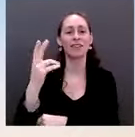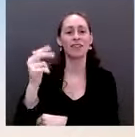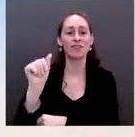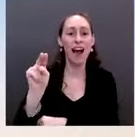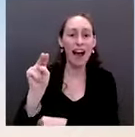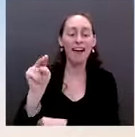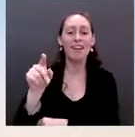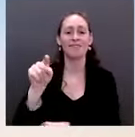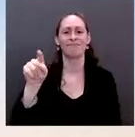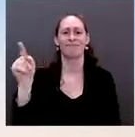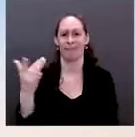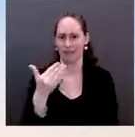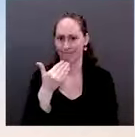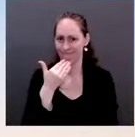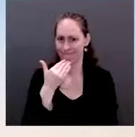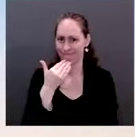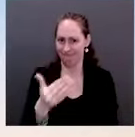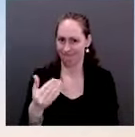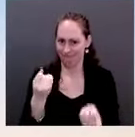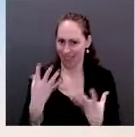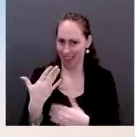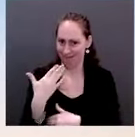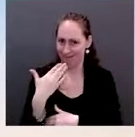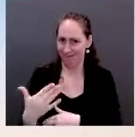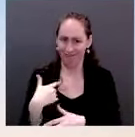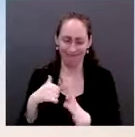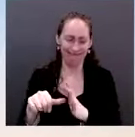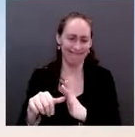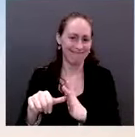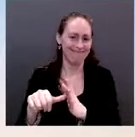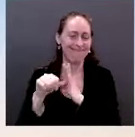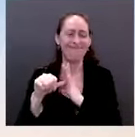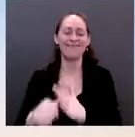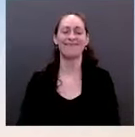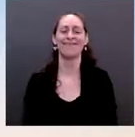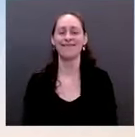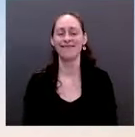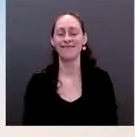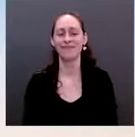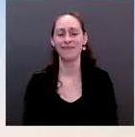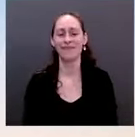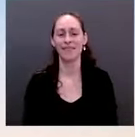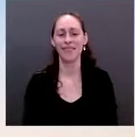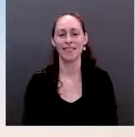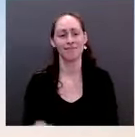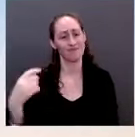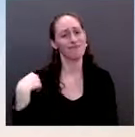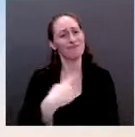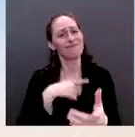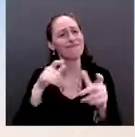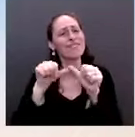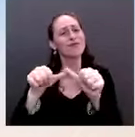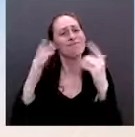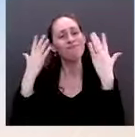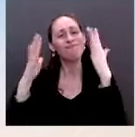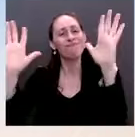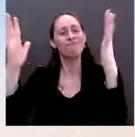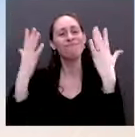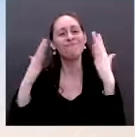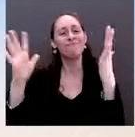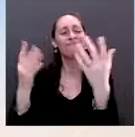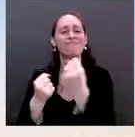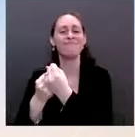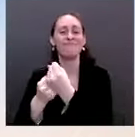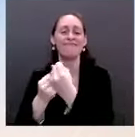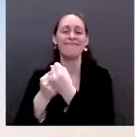Anyway, we'll be rooting for our U.S. athletes, even as we made a very important statement about our concerns about Beijing's rights the